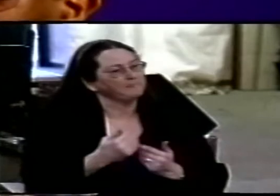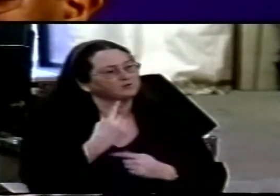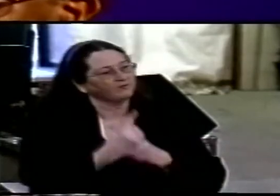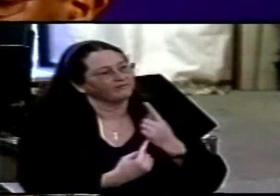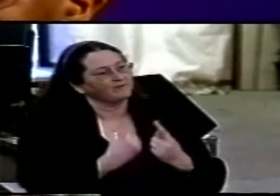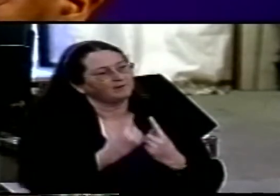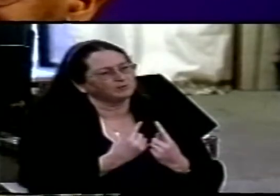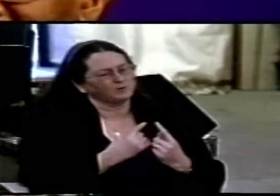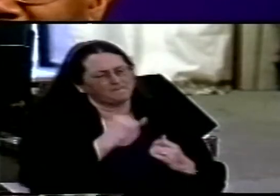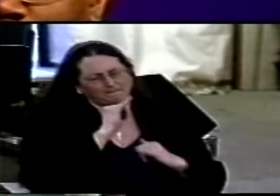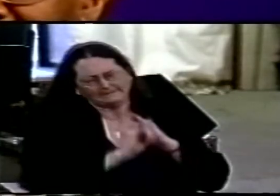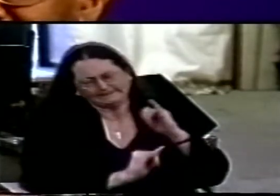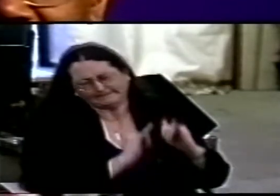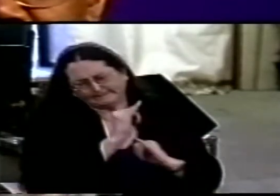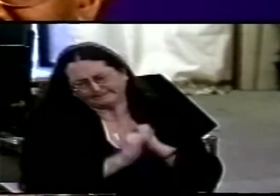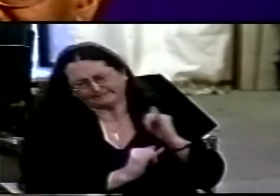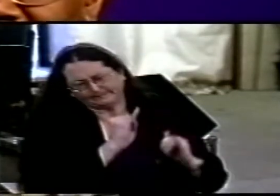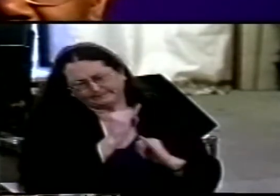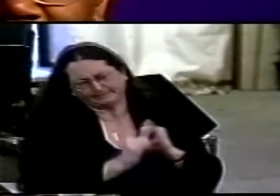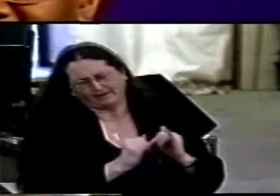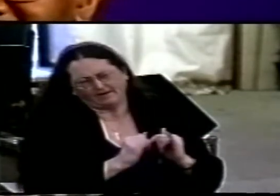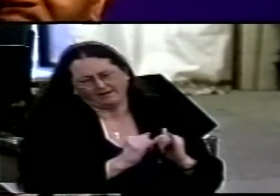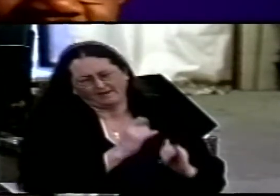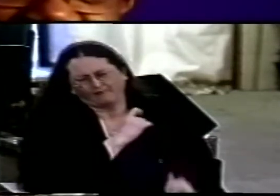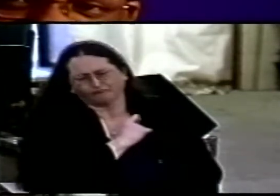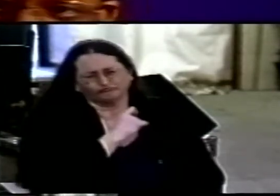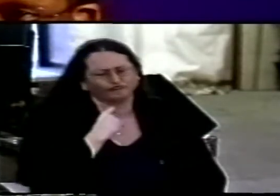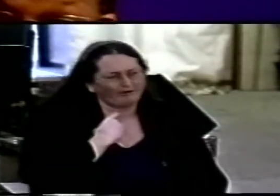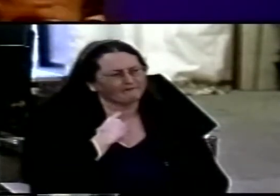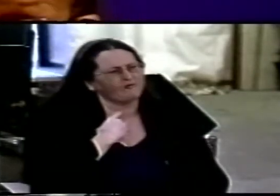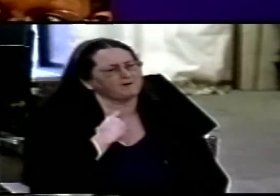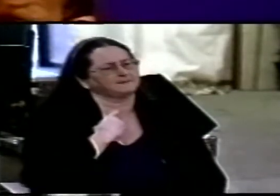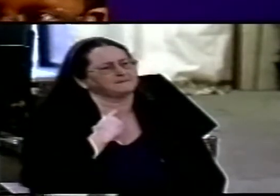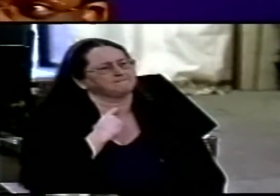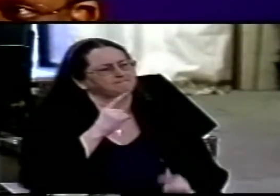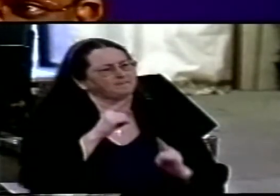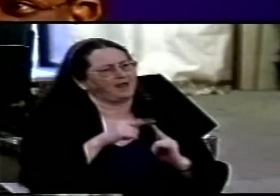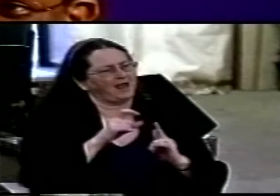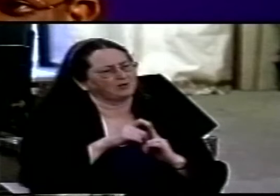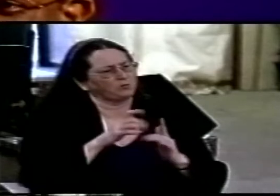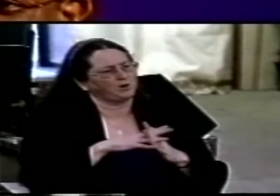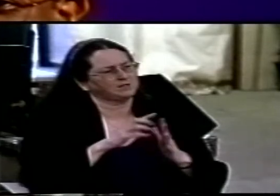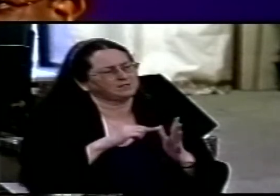to complain about what that reverend Edwards didn't say